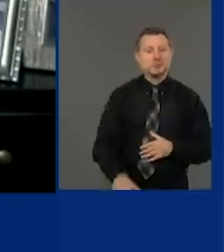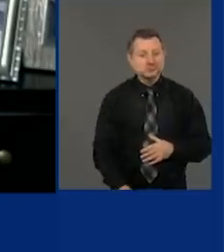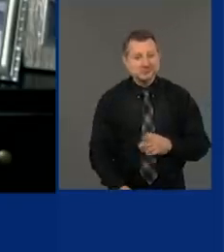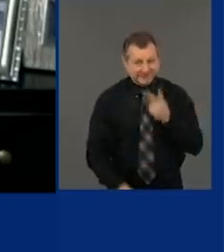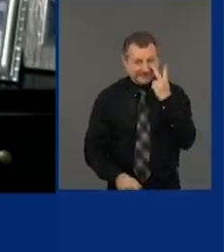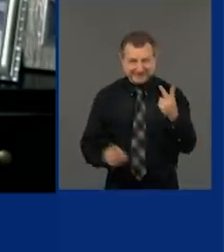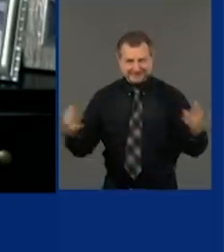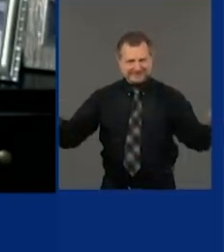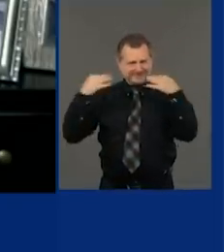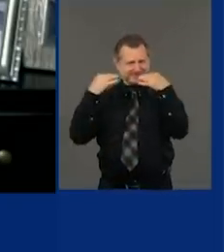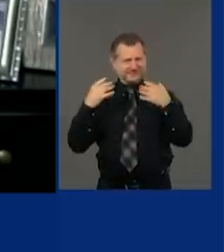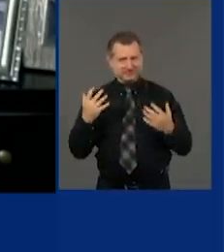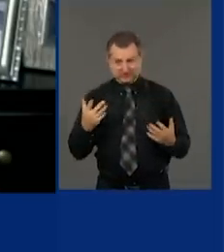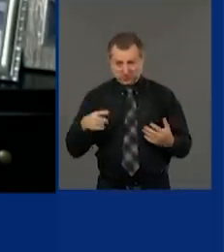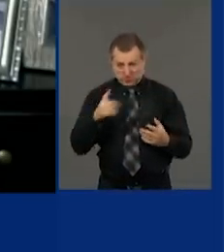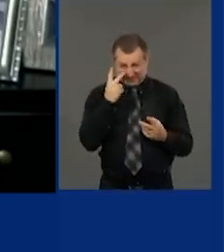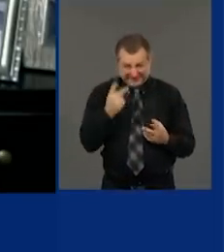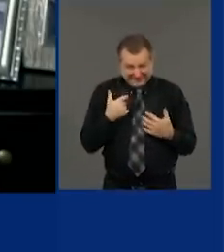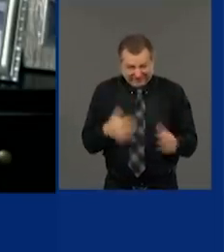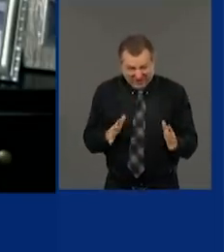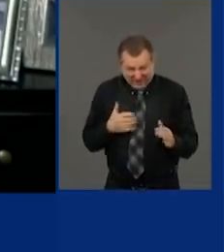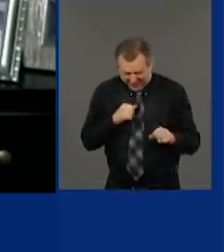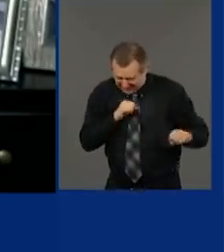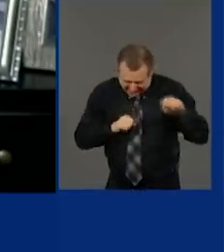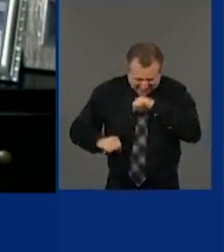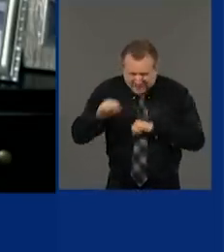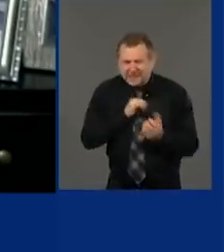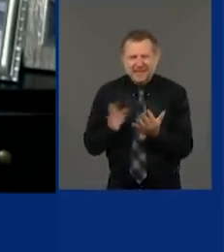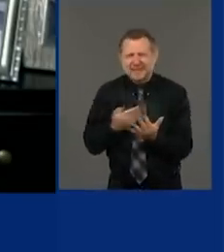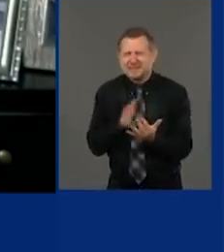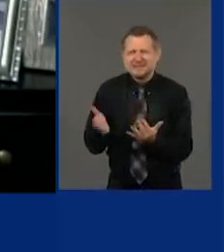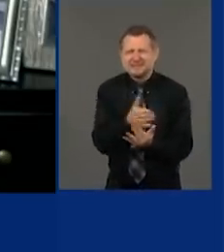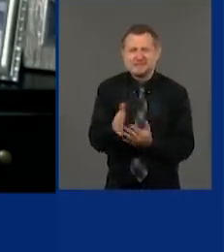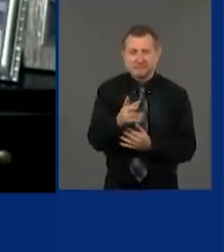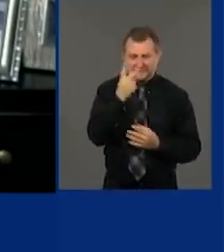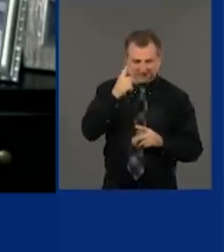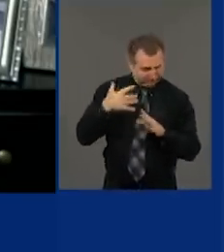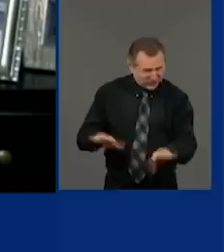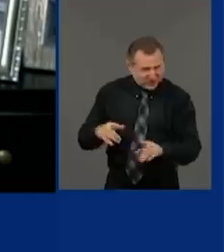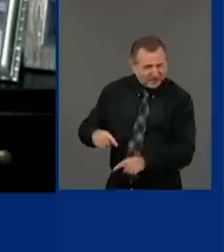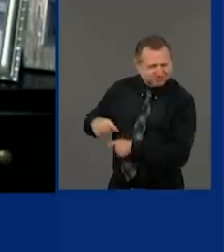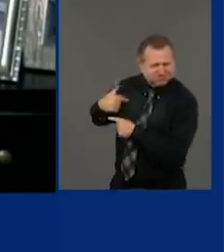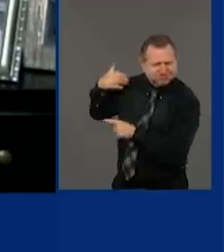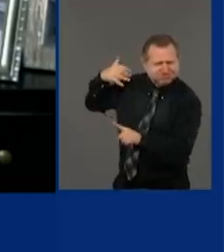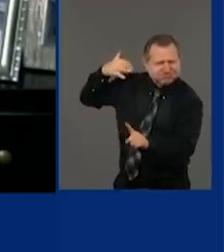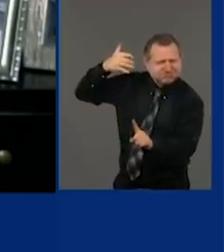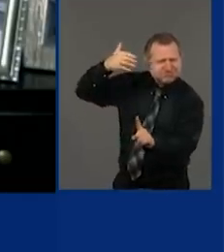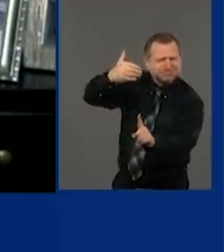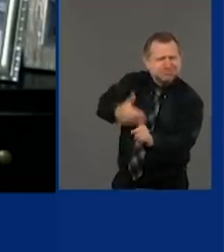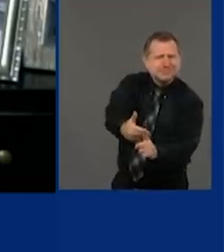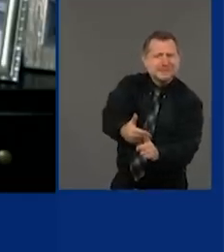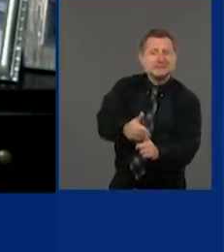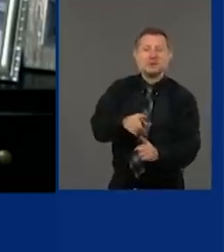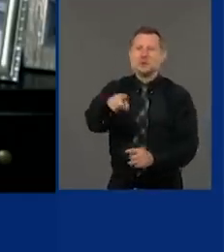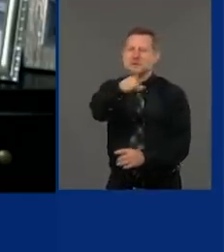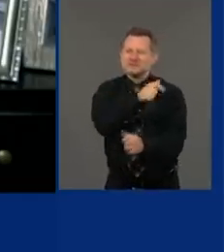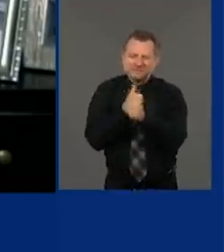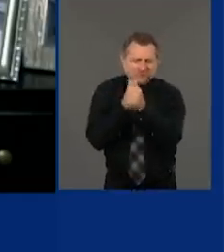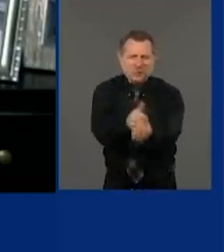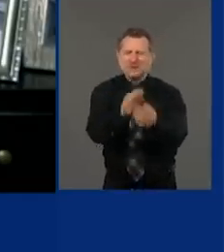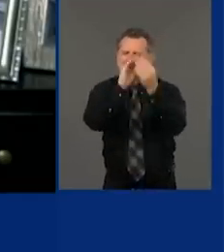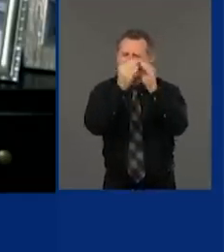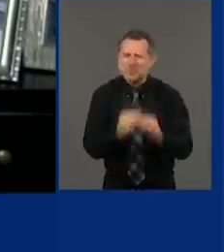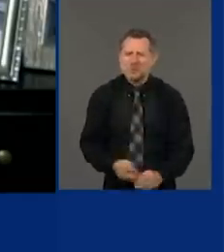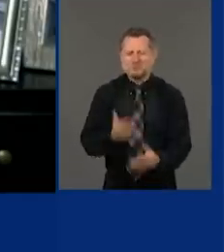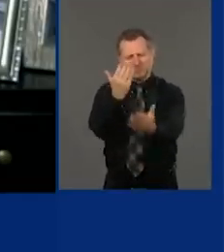exactly this, just learn from what New York did, learn from the numbers, learn from the data. And we